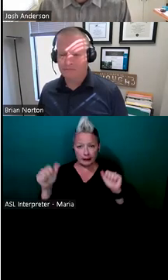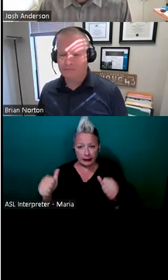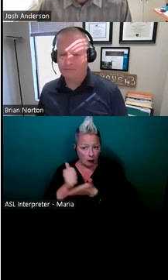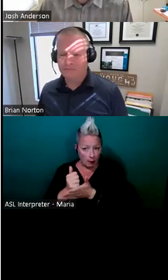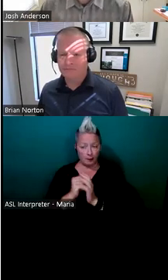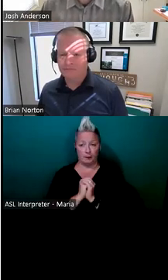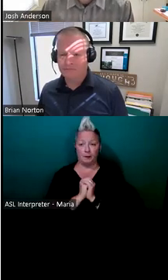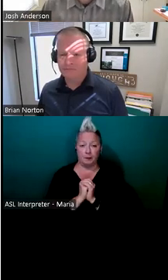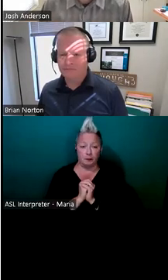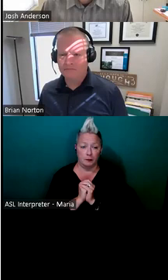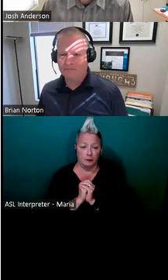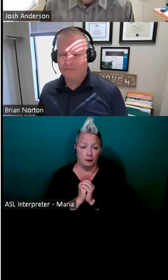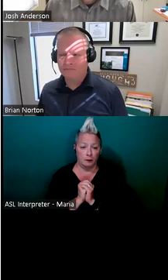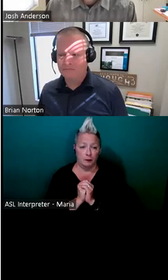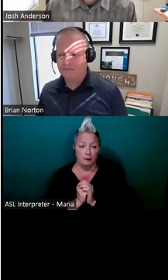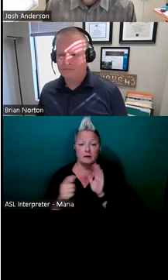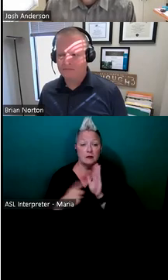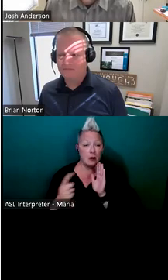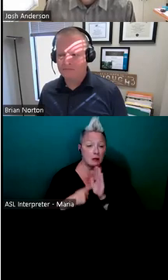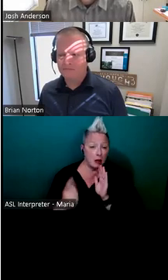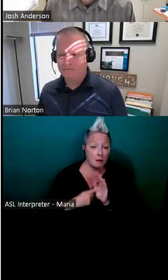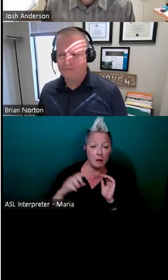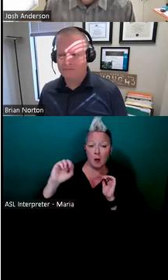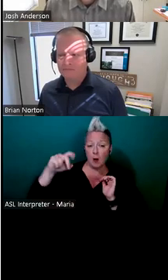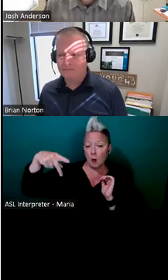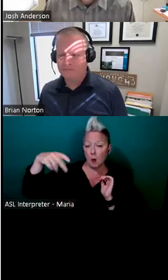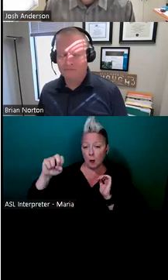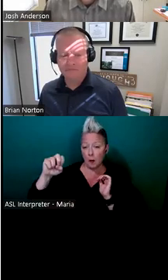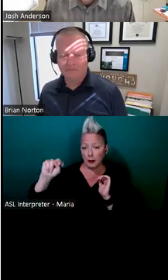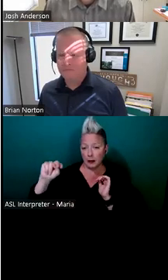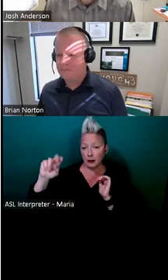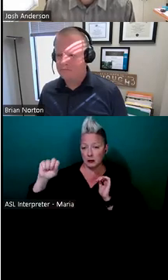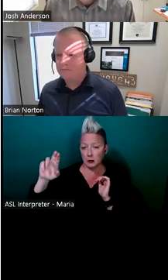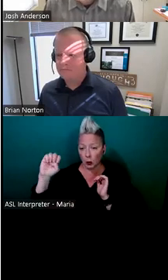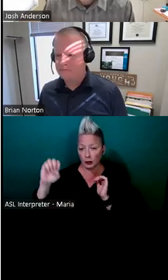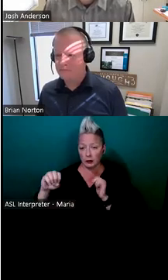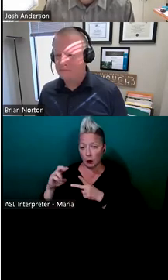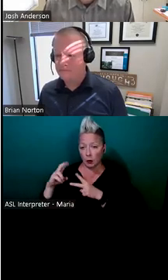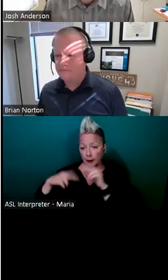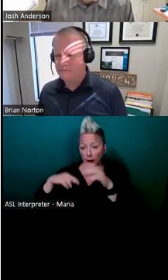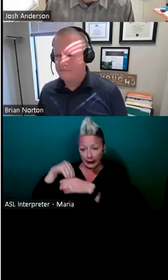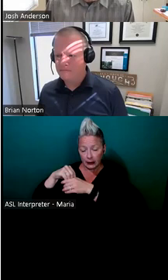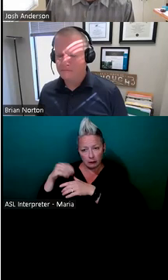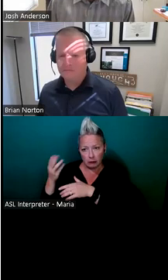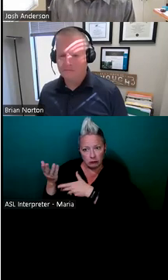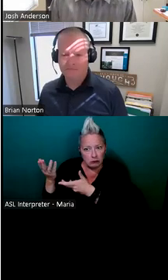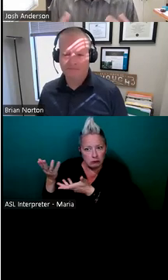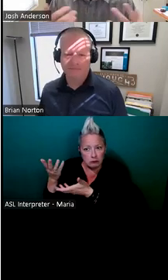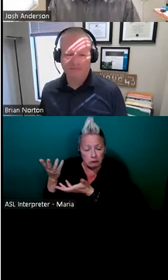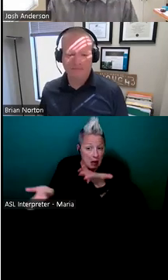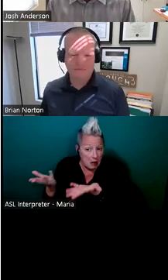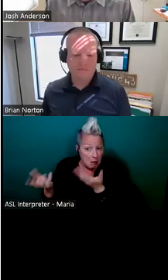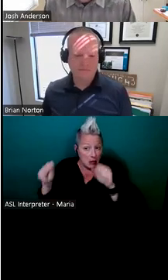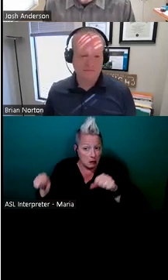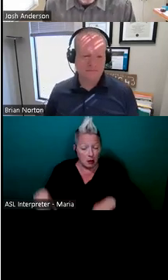Sometimes the built-ins or open source programs can even assist. I always kind of start there. If I'm meeting with somebody and